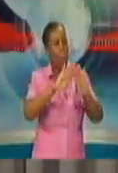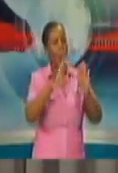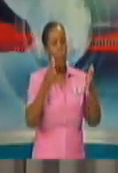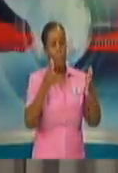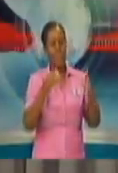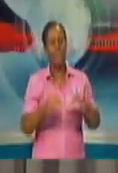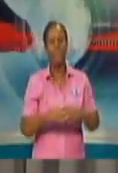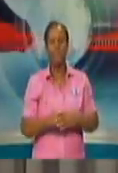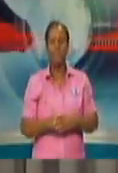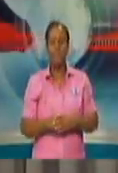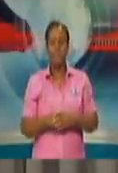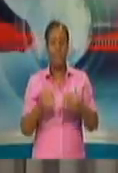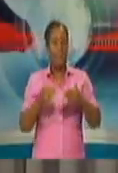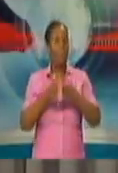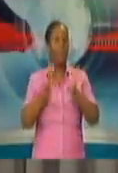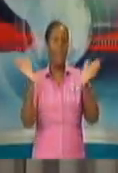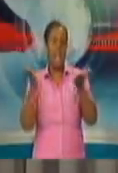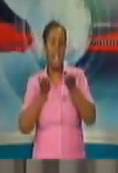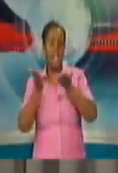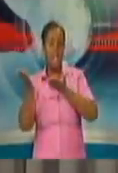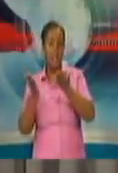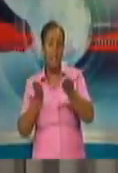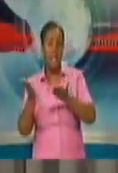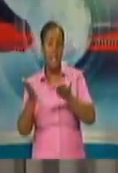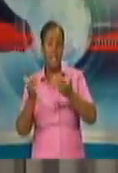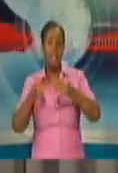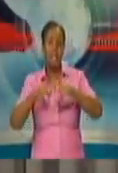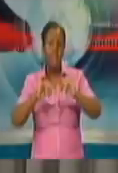services are deemed to be entirely operational.